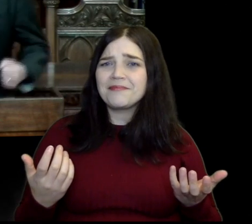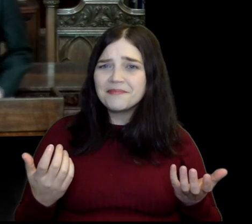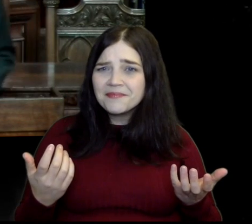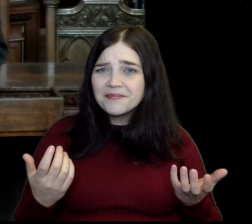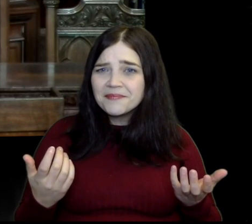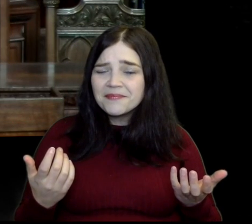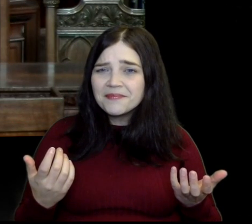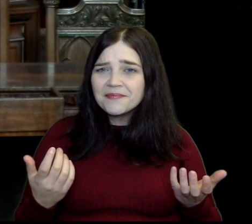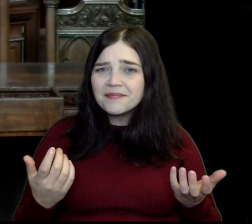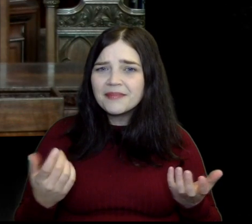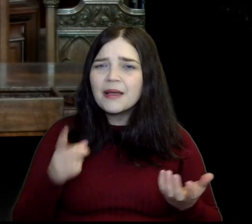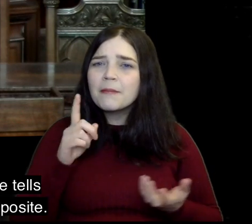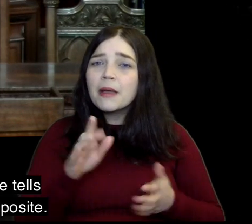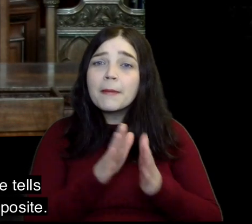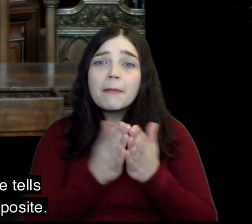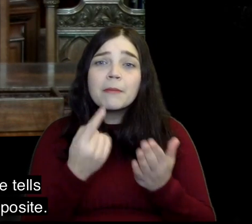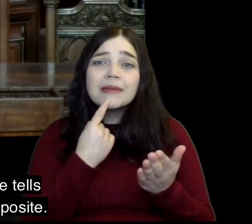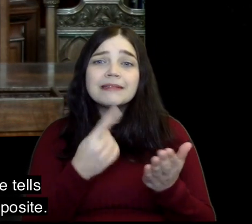strong